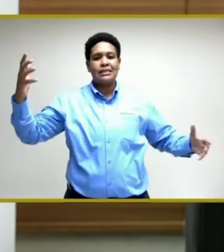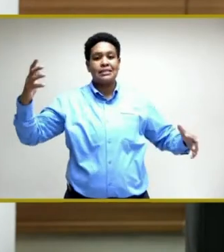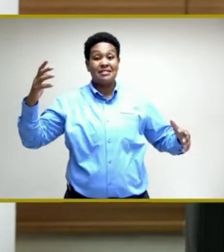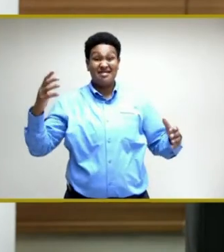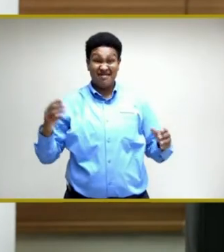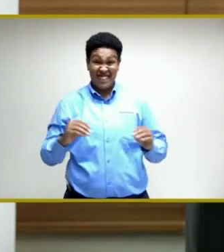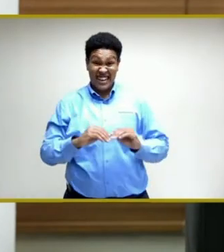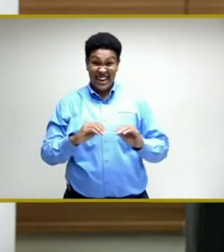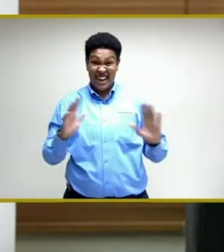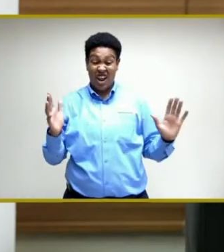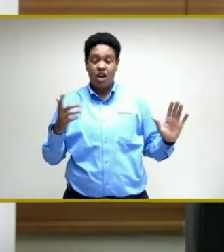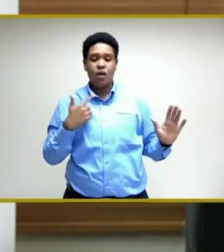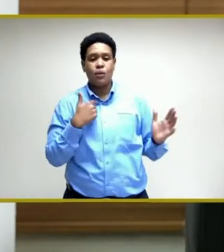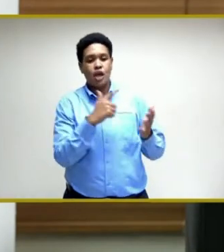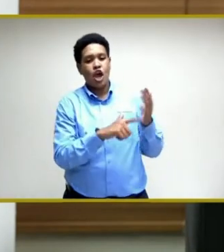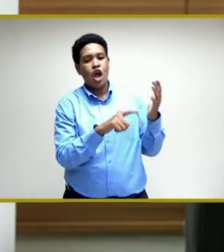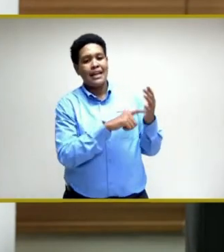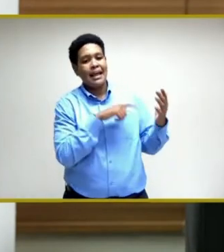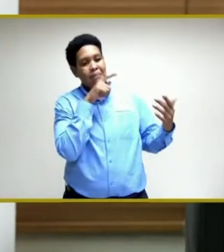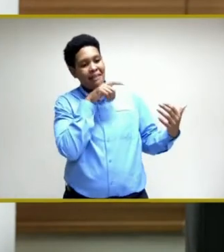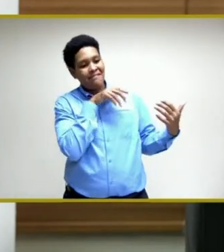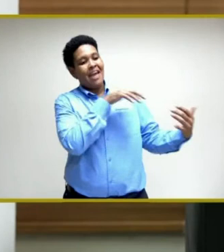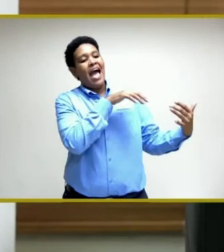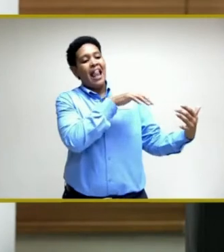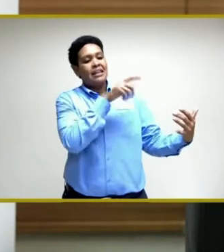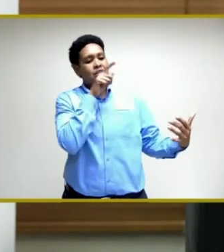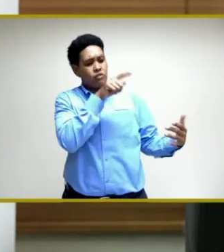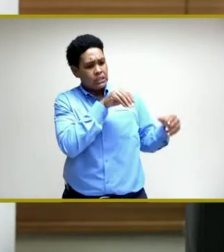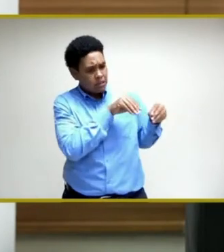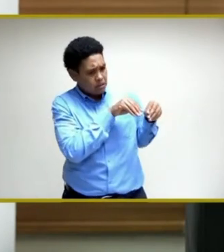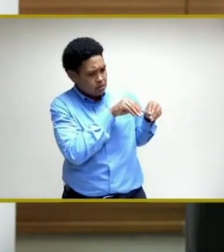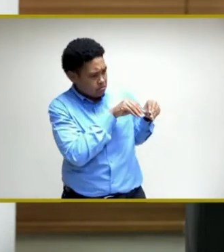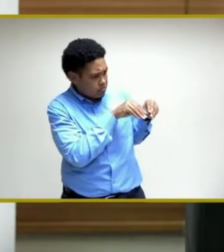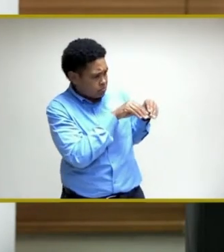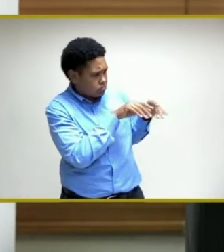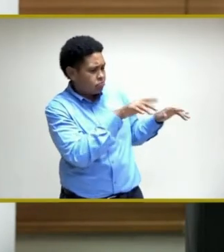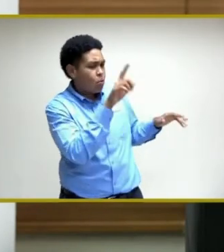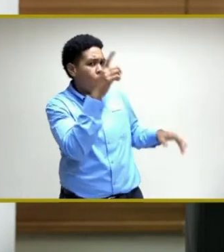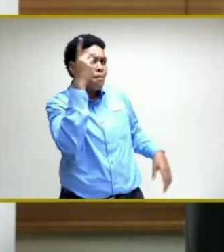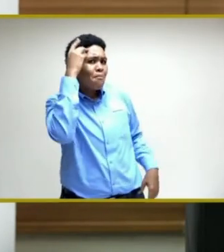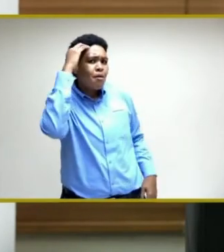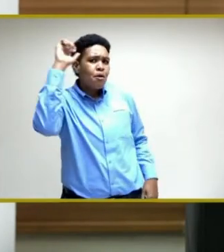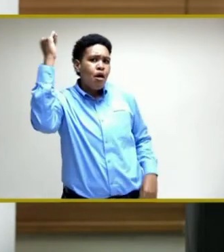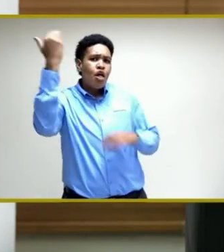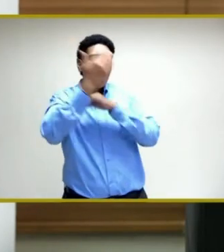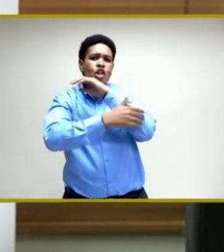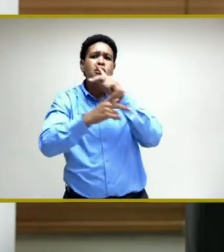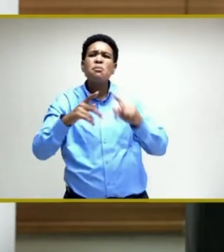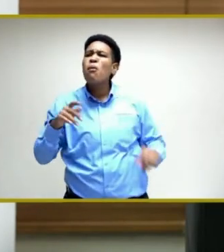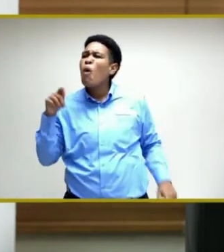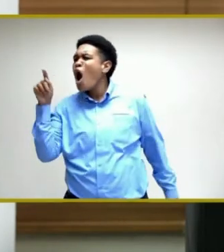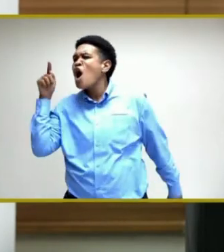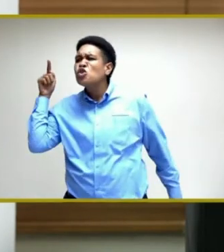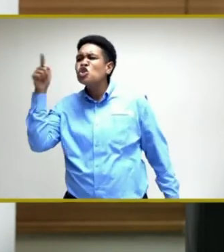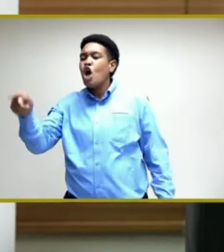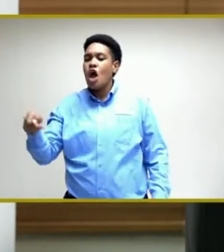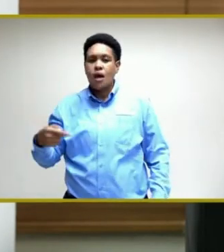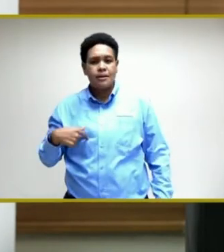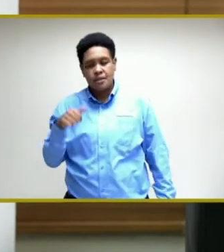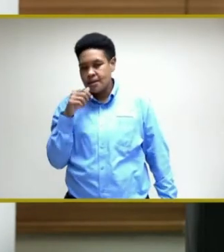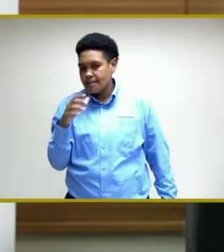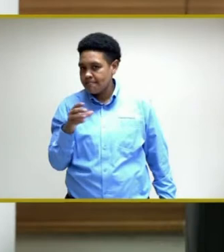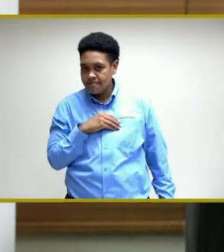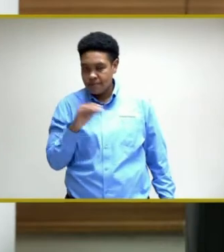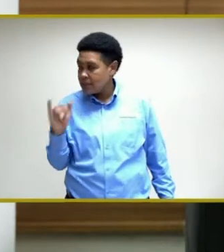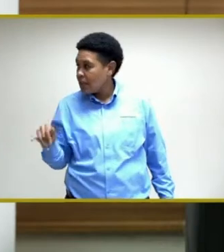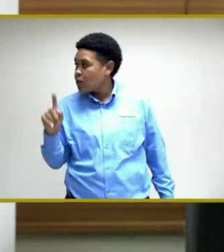Clearly, we condemn the violence that has been inflicted in one case on a prime minister, and one does not have to break